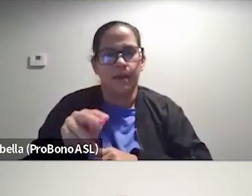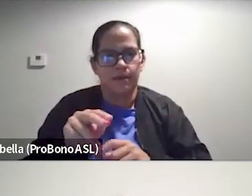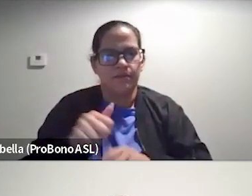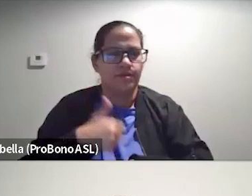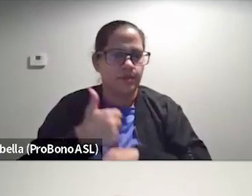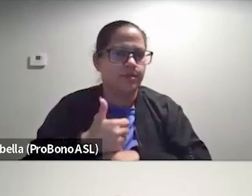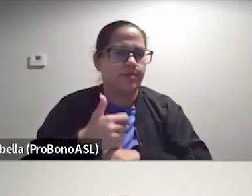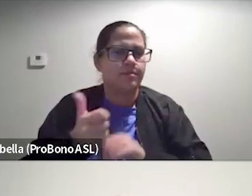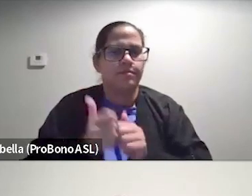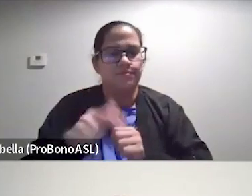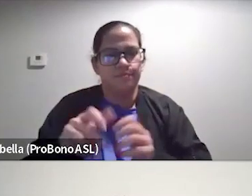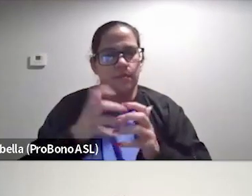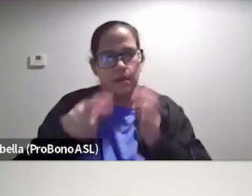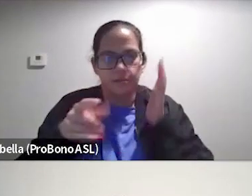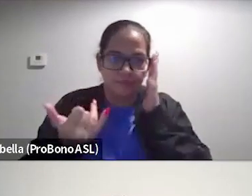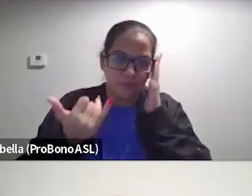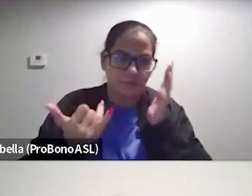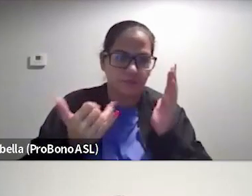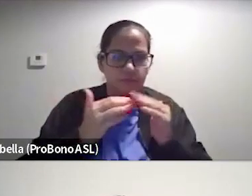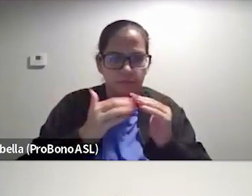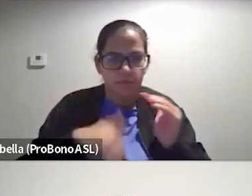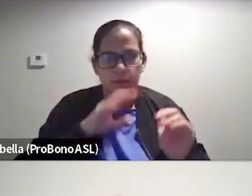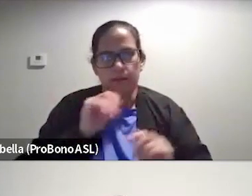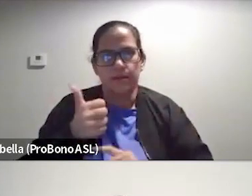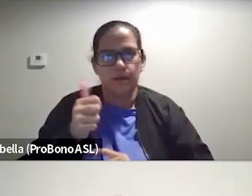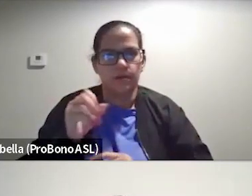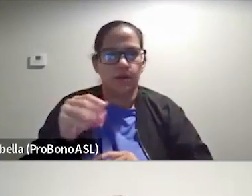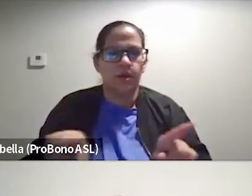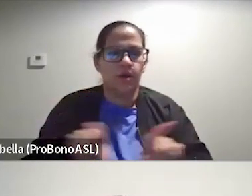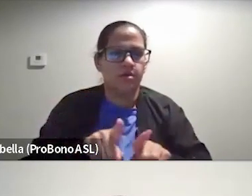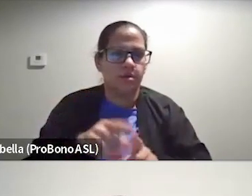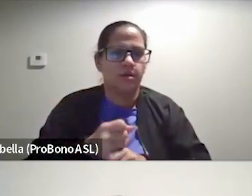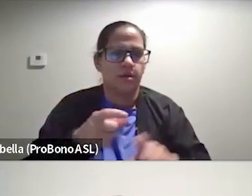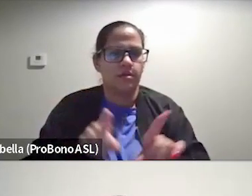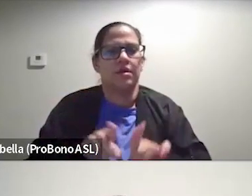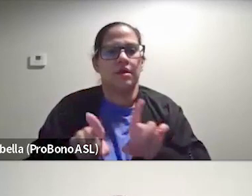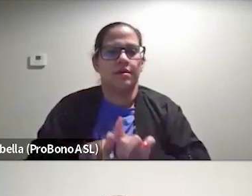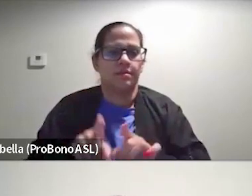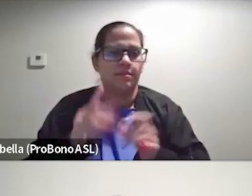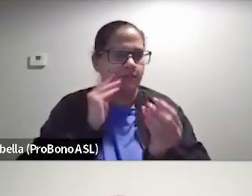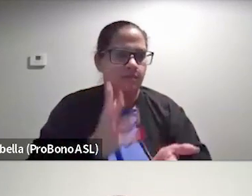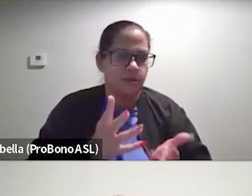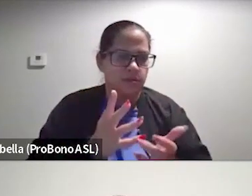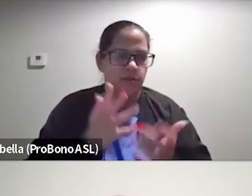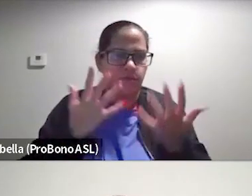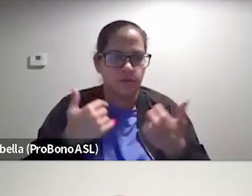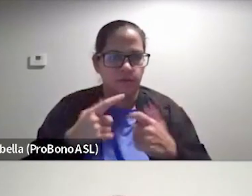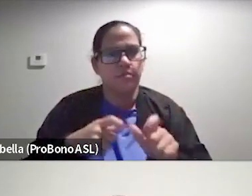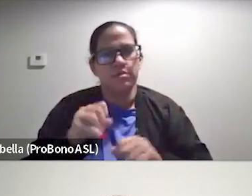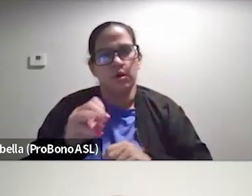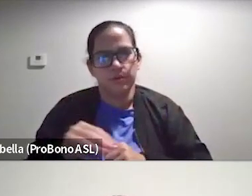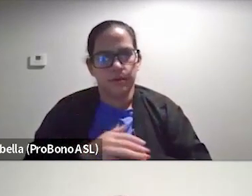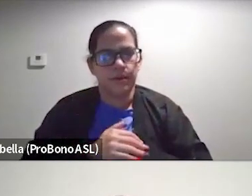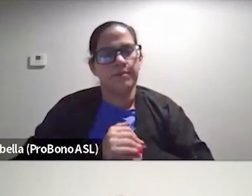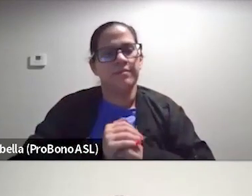them are, wow, actually a lot of them now are under 10. So they're also getting the same information, unfortunately from social media.